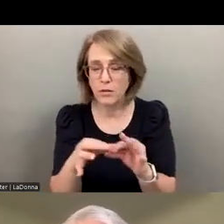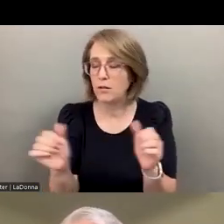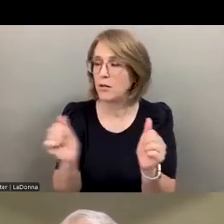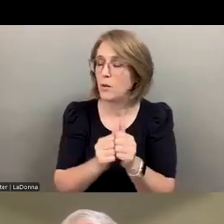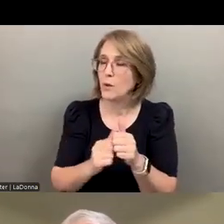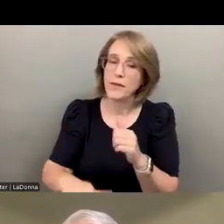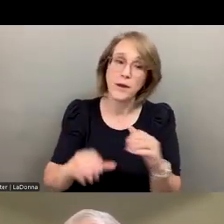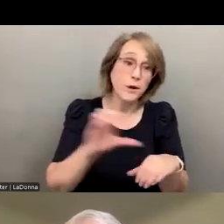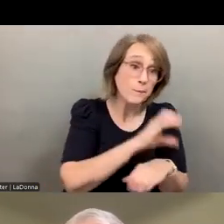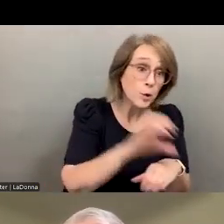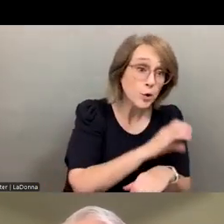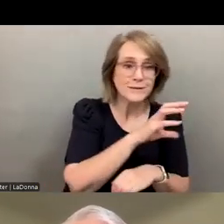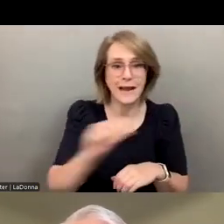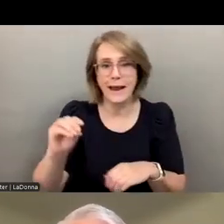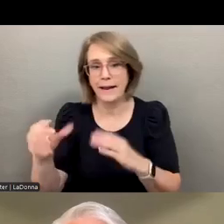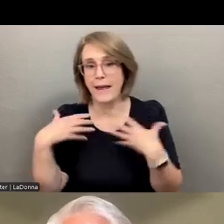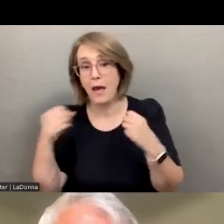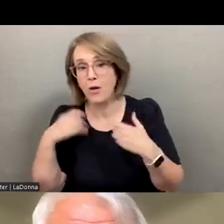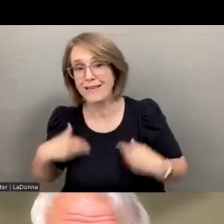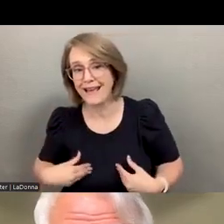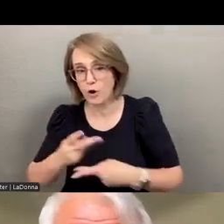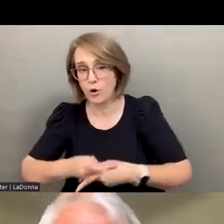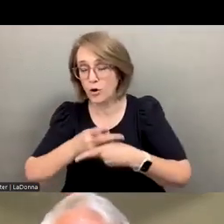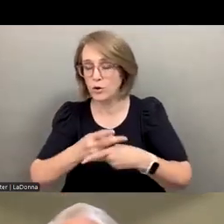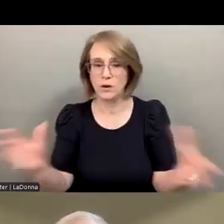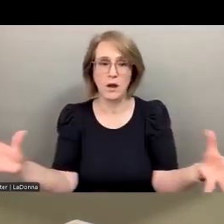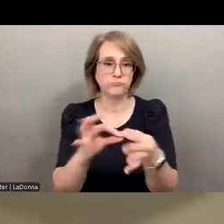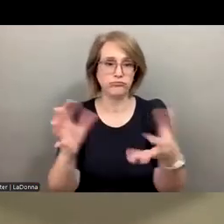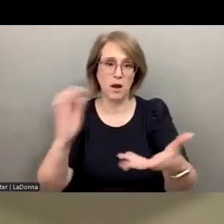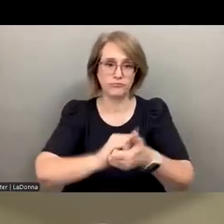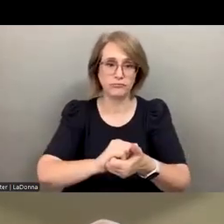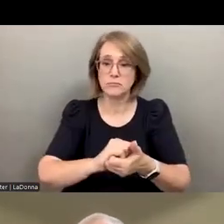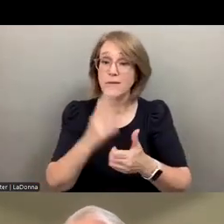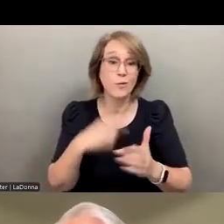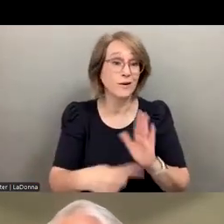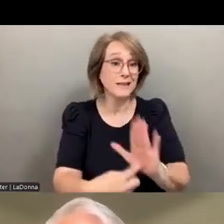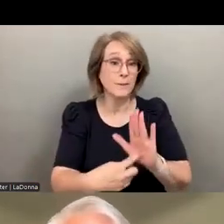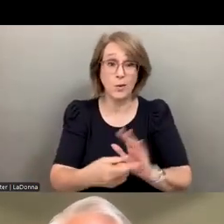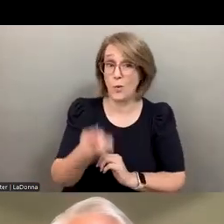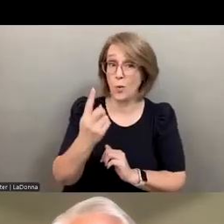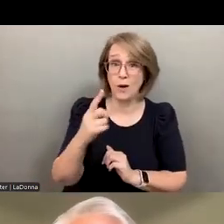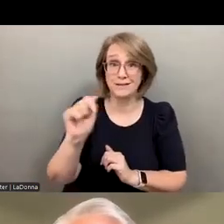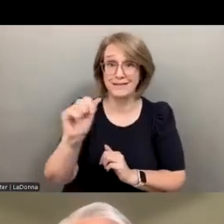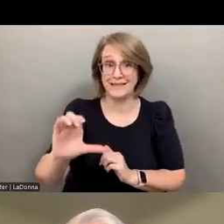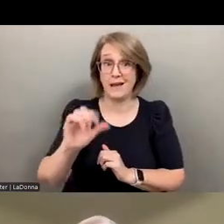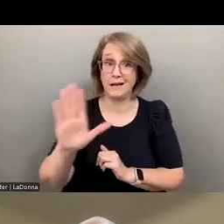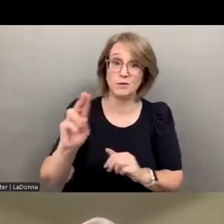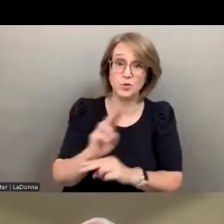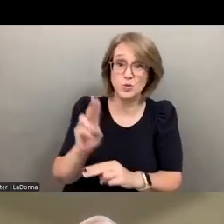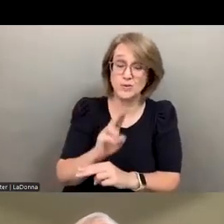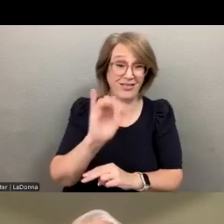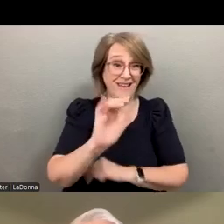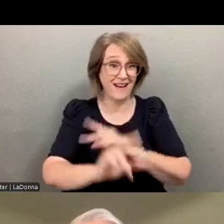these technologies that are extant for where we are today, like the one, you know, where Zach works with, these